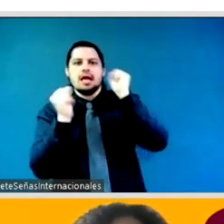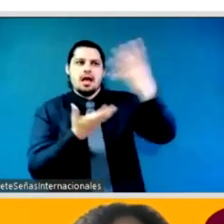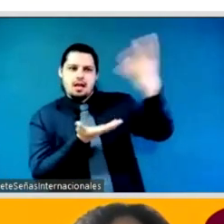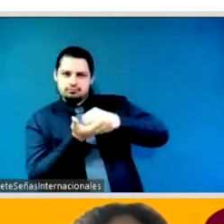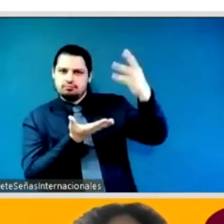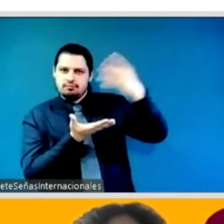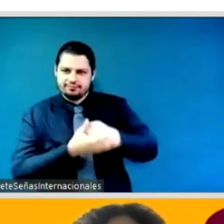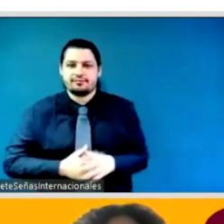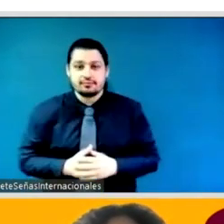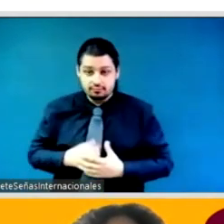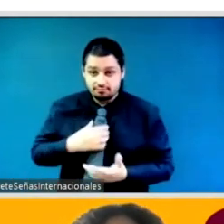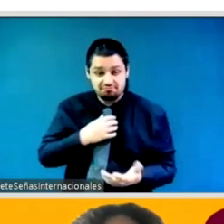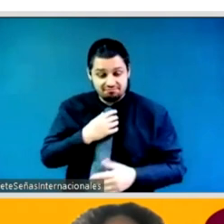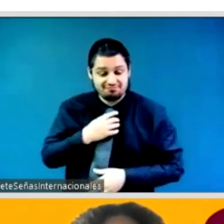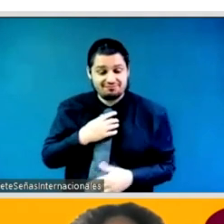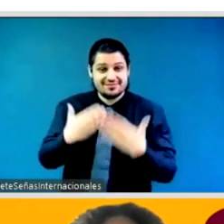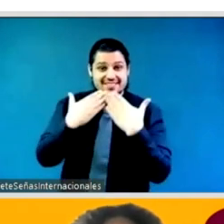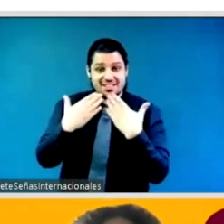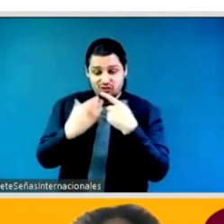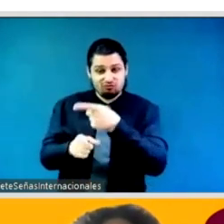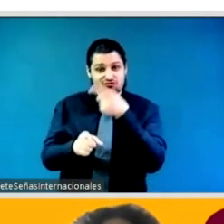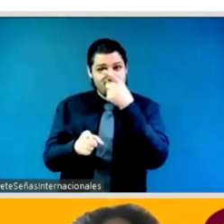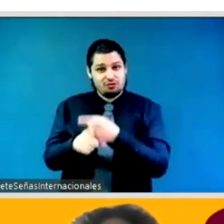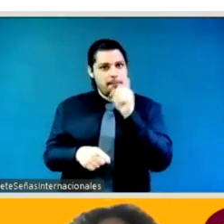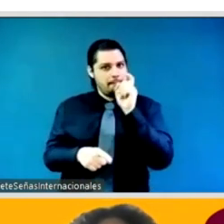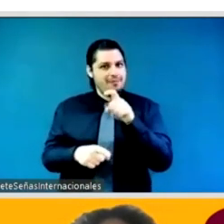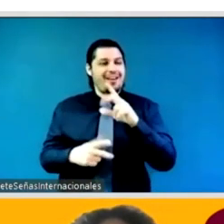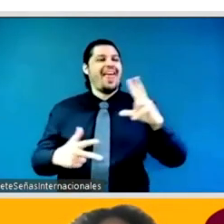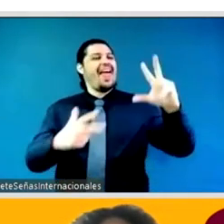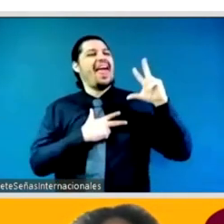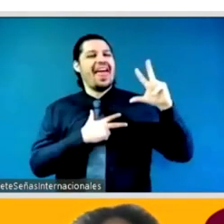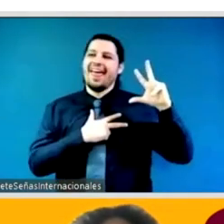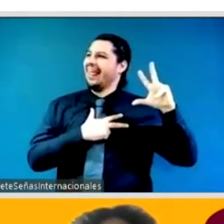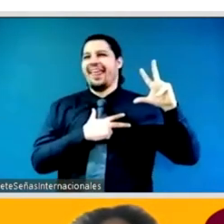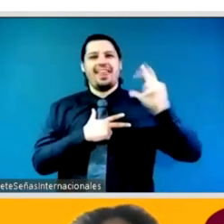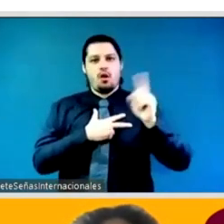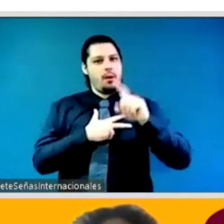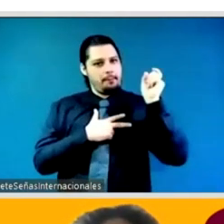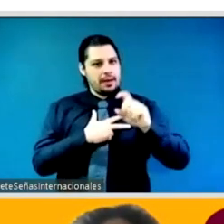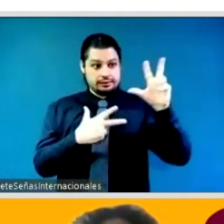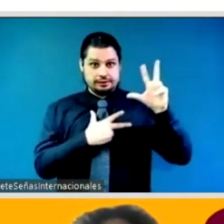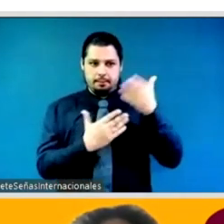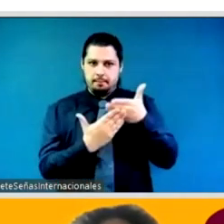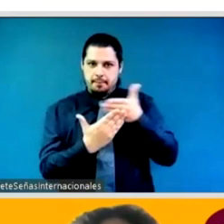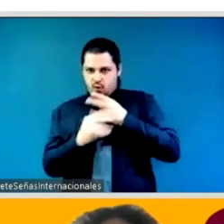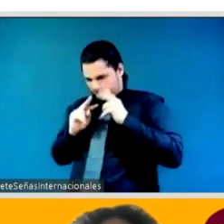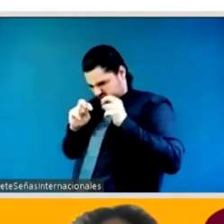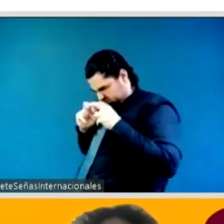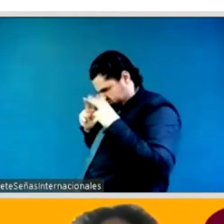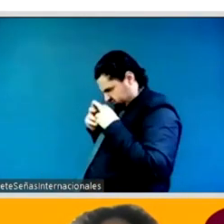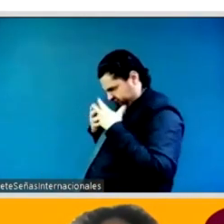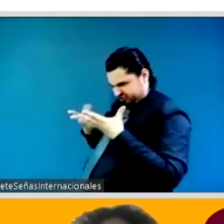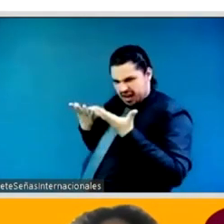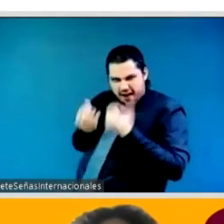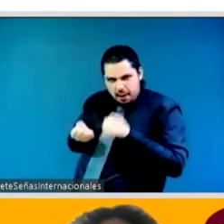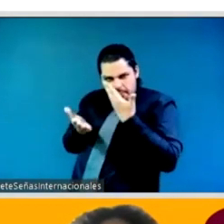correlation right so i think definitely um one of the big things that really stands out is is i guess um as